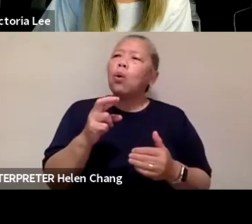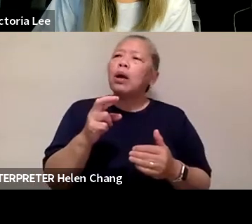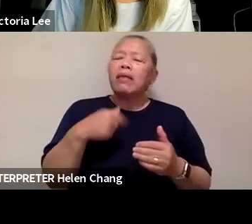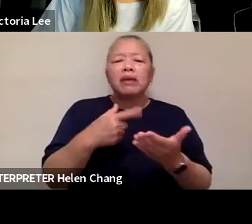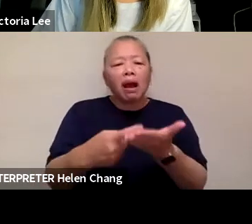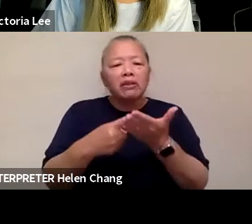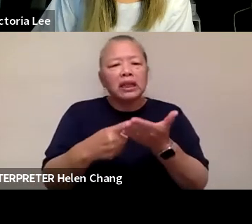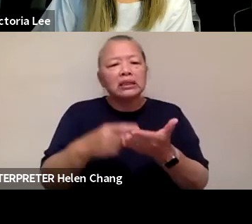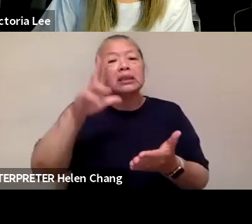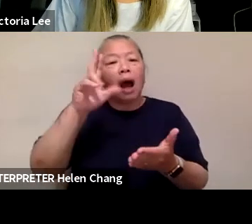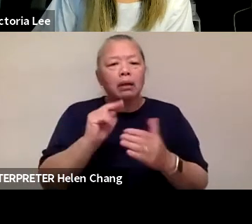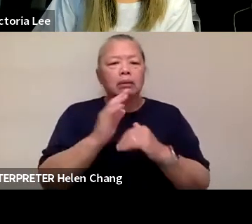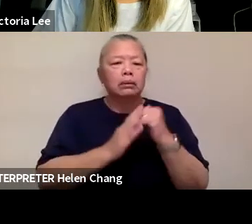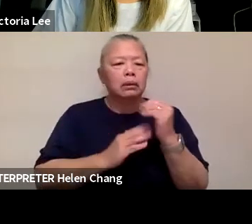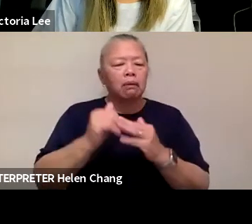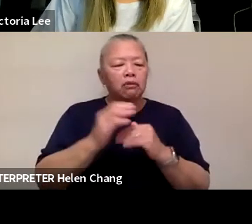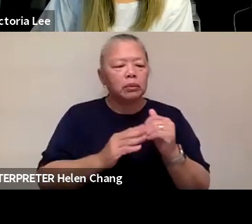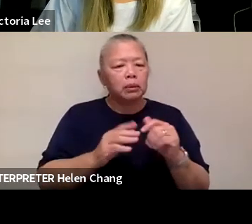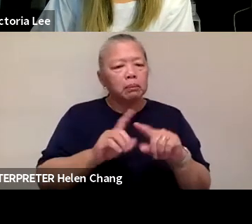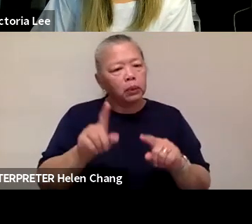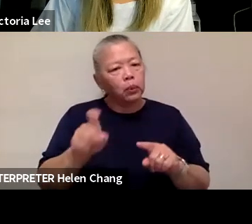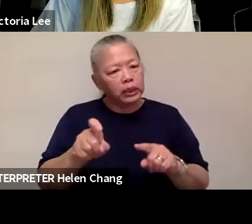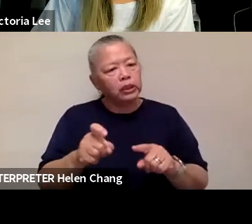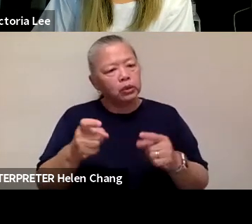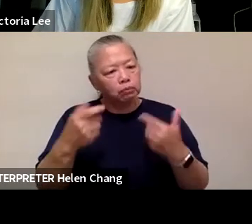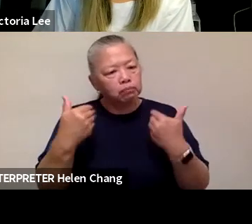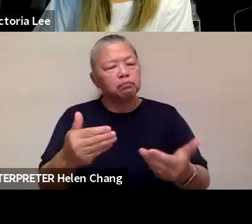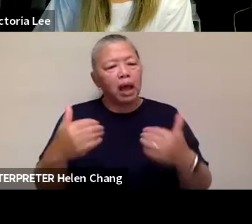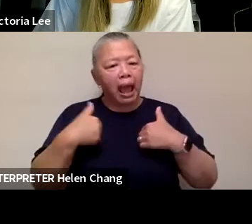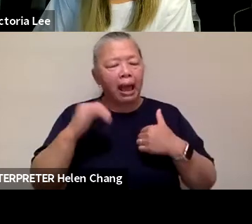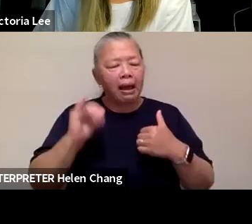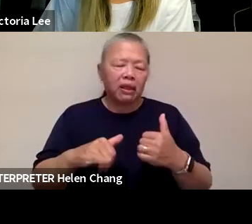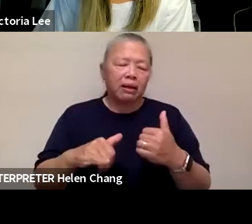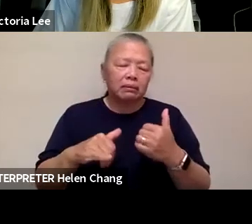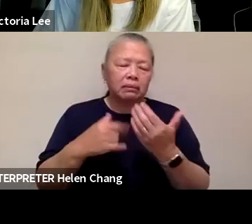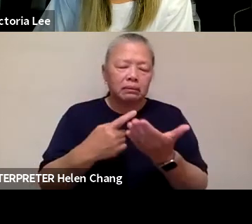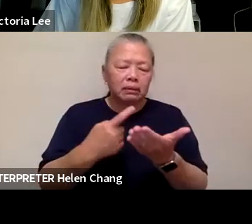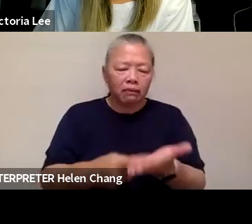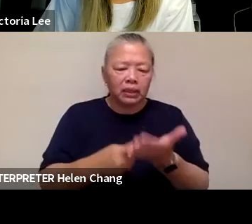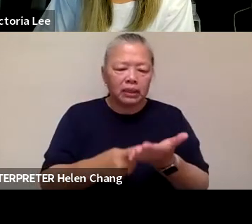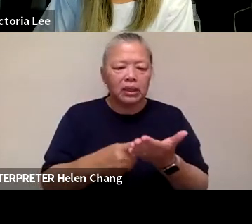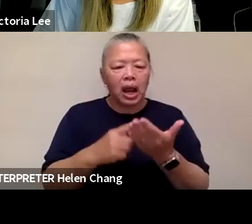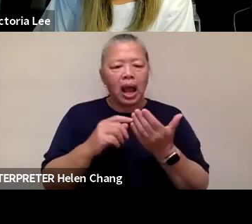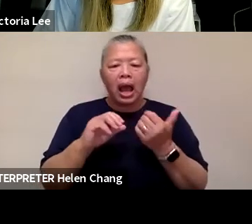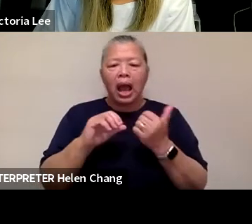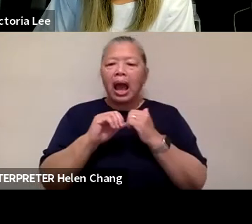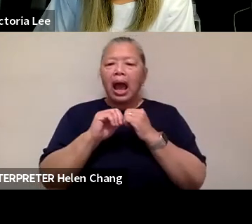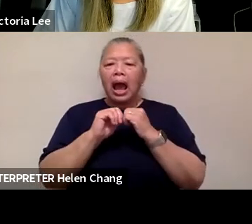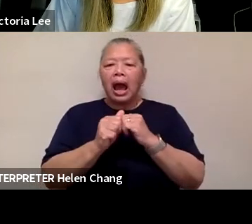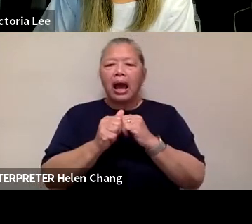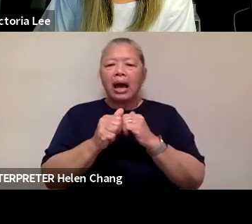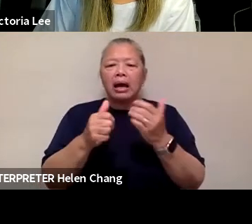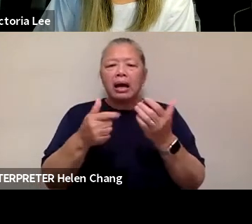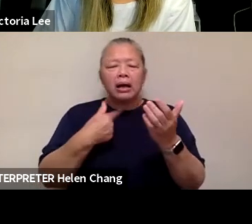have to have, um, trickling down into about like review culture. How do we review, how do we view a review culture for ethnic